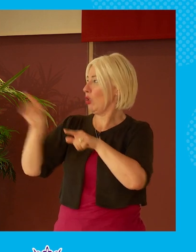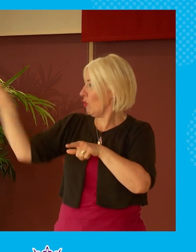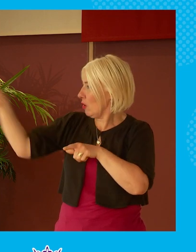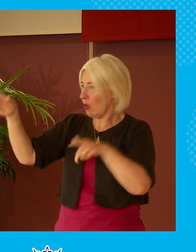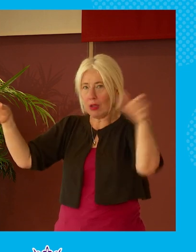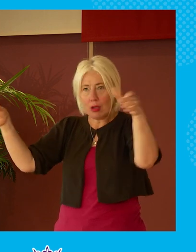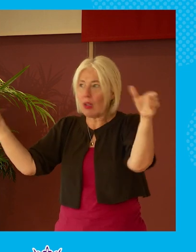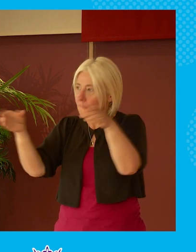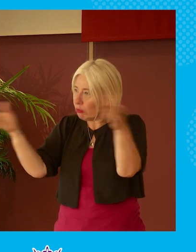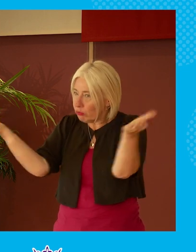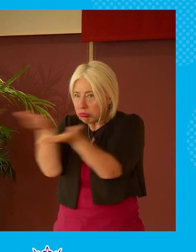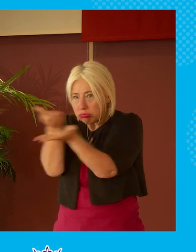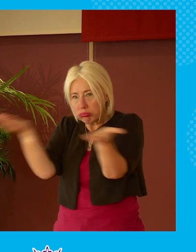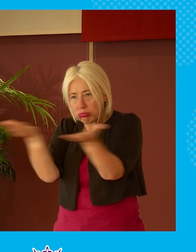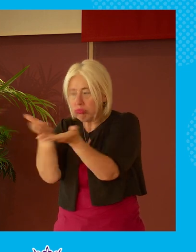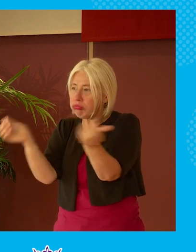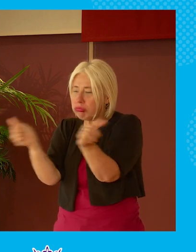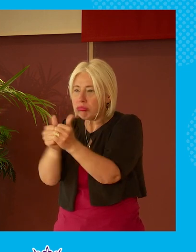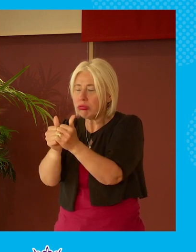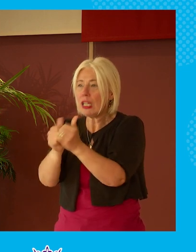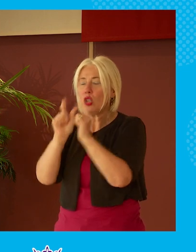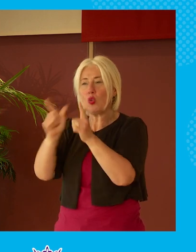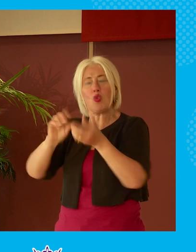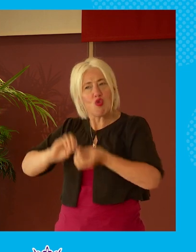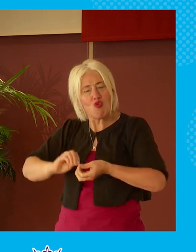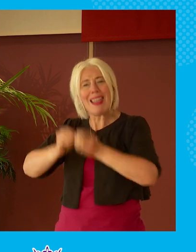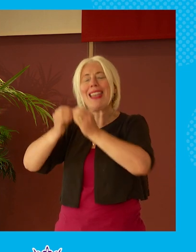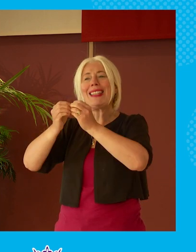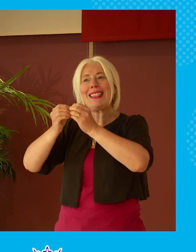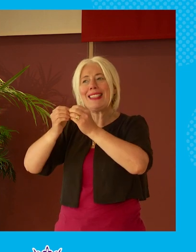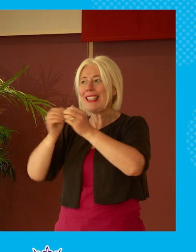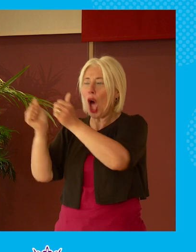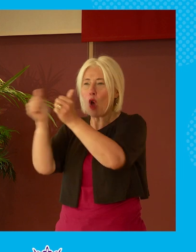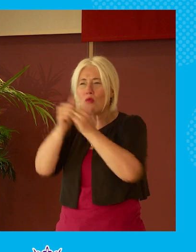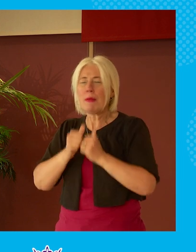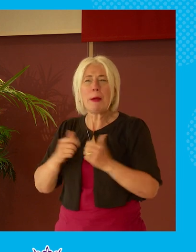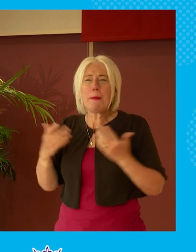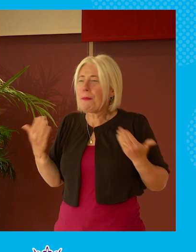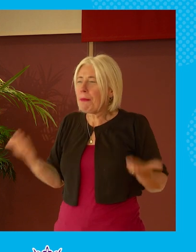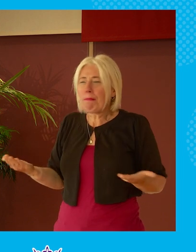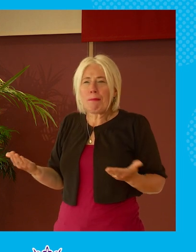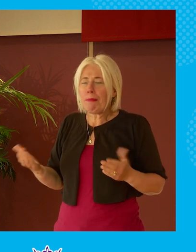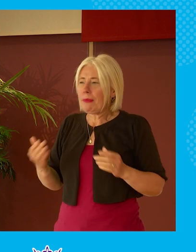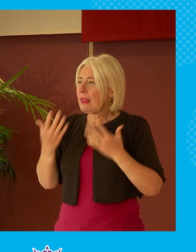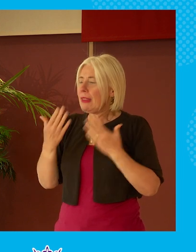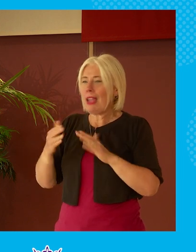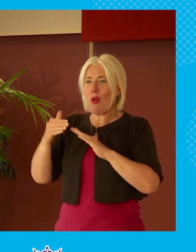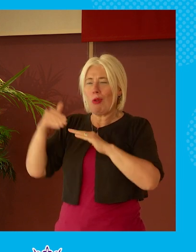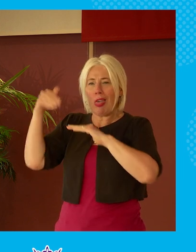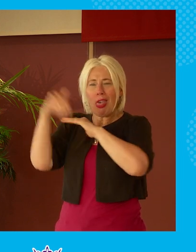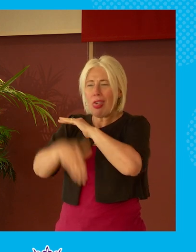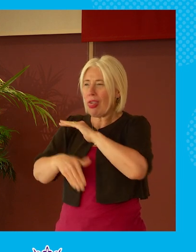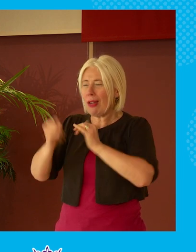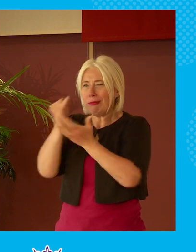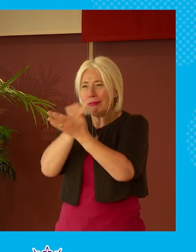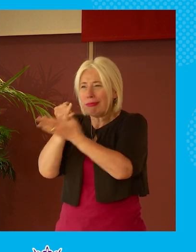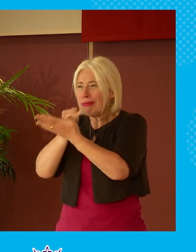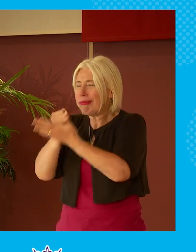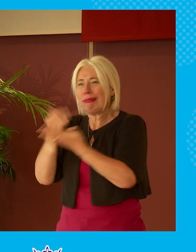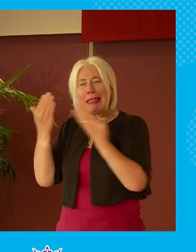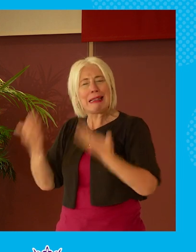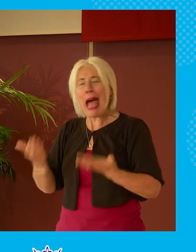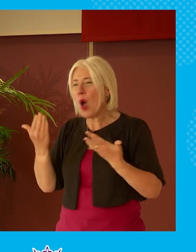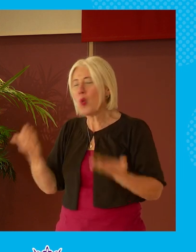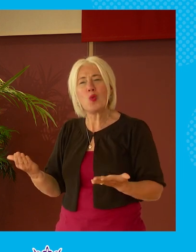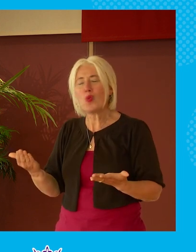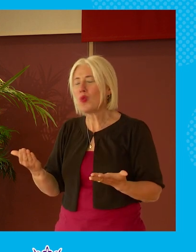together and and and and to to create um consensus and and i suppose the degradation of those in the lack of respect for them but